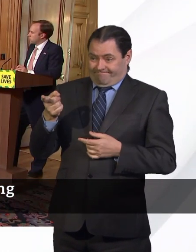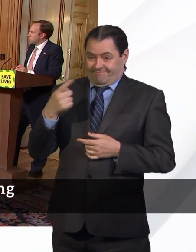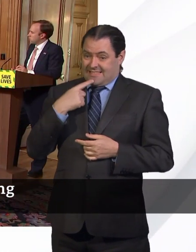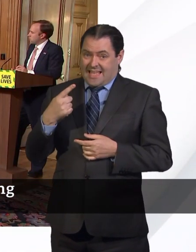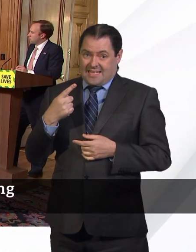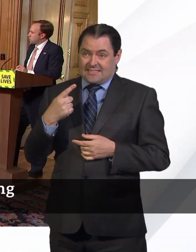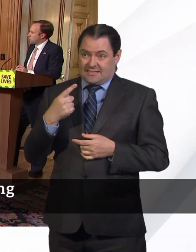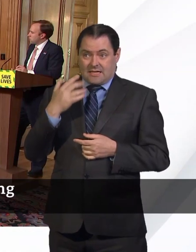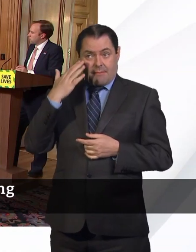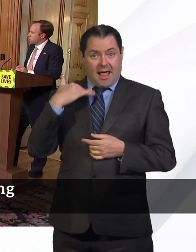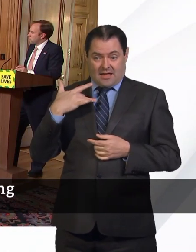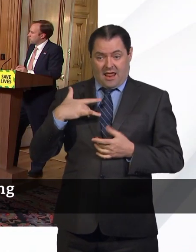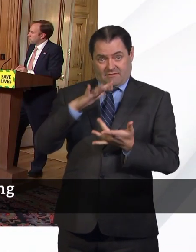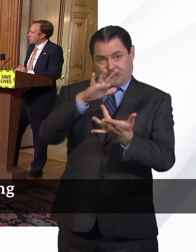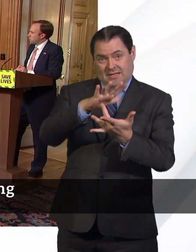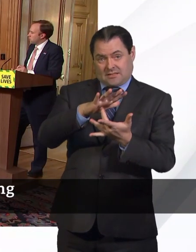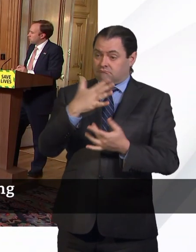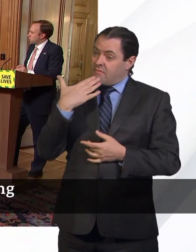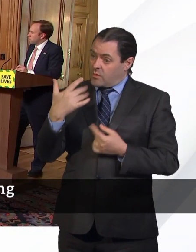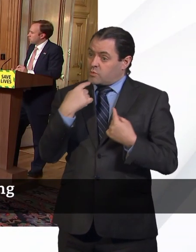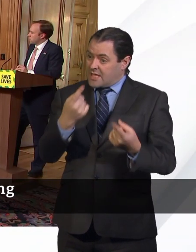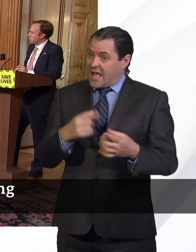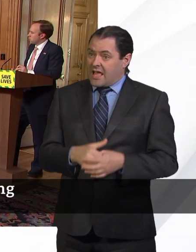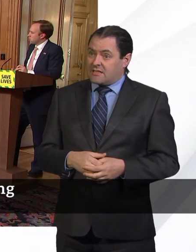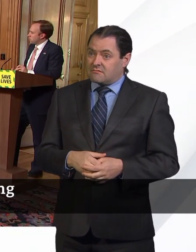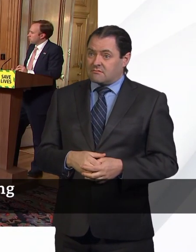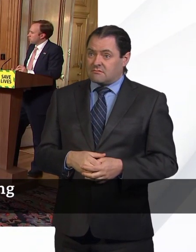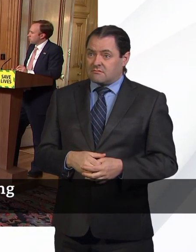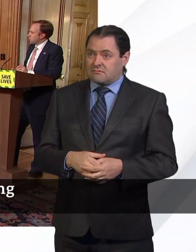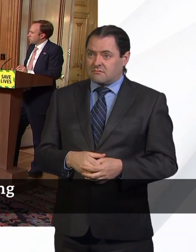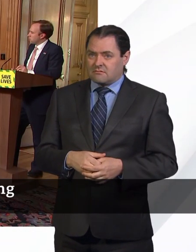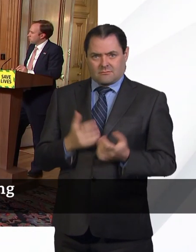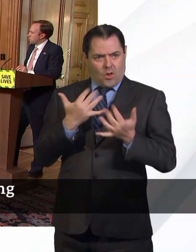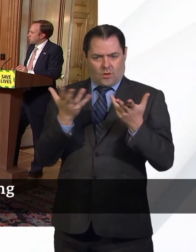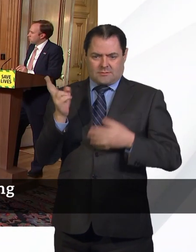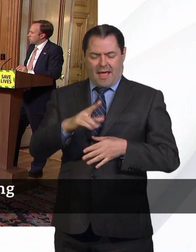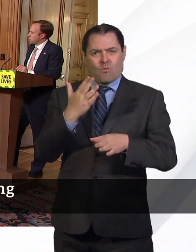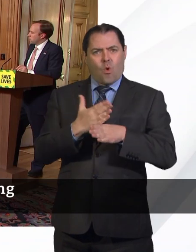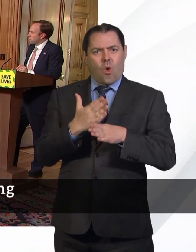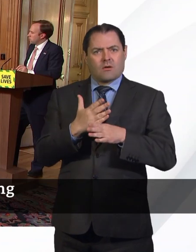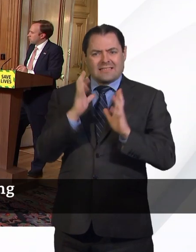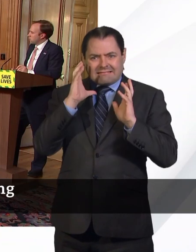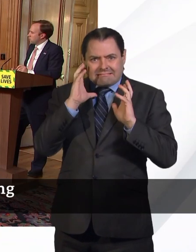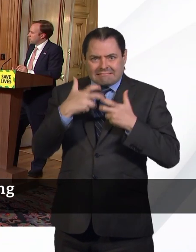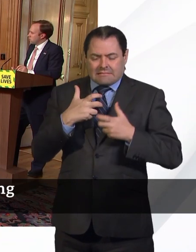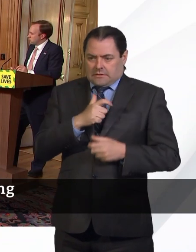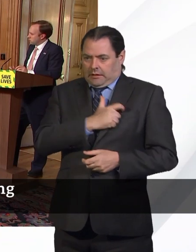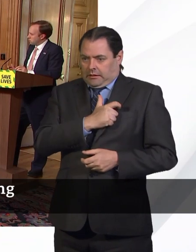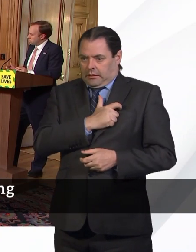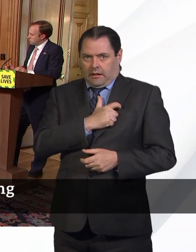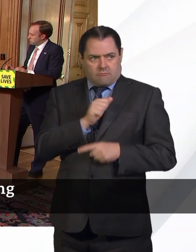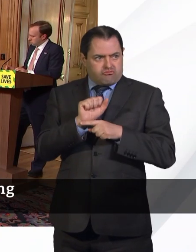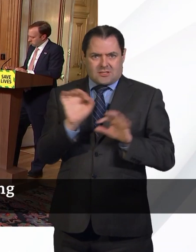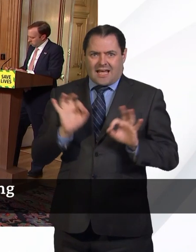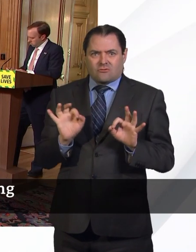Black Lives Matter in your opening speech. But lots of people are already going back to work, scared that they're not being protected. And there'll be